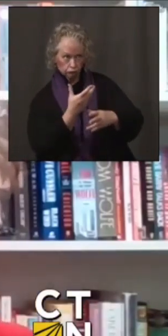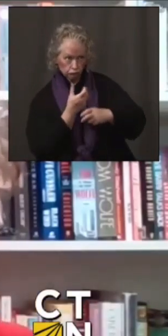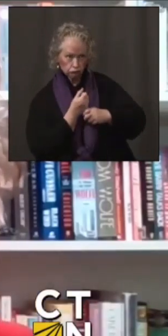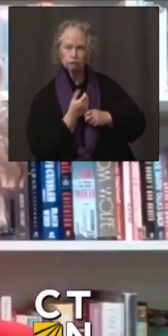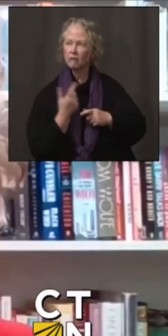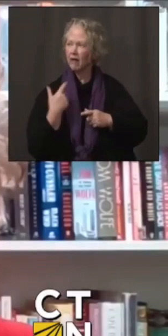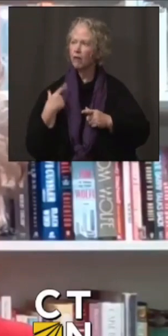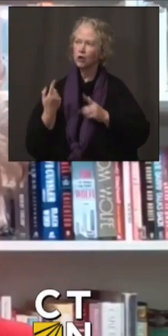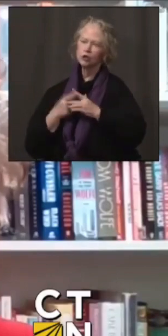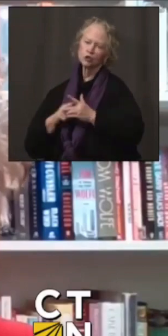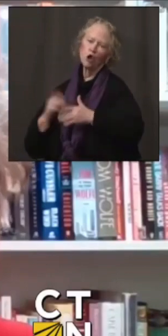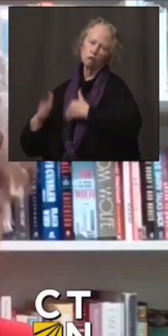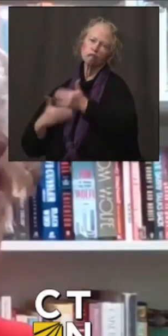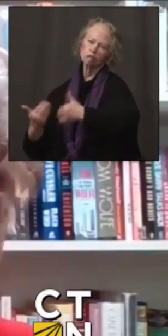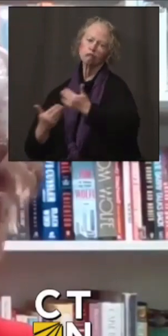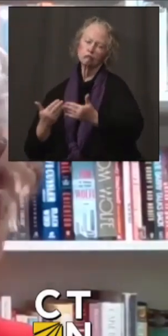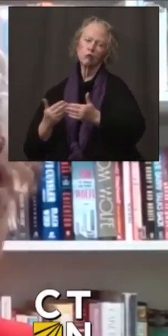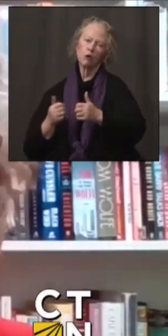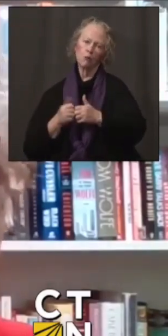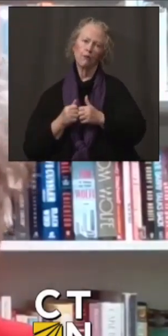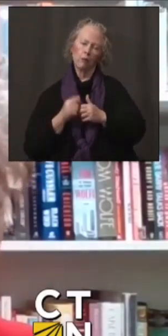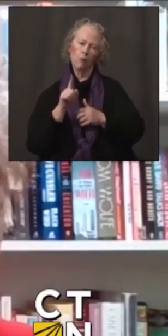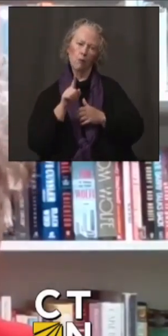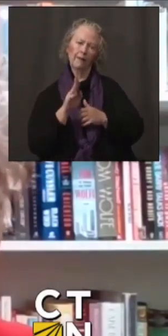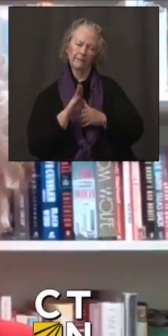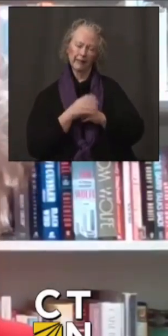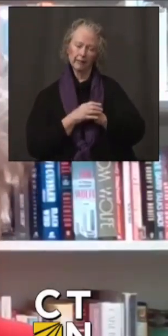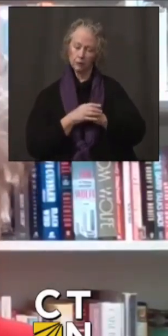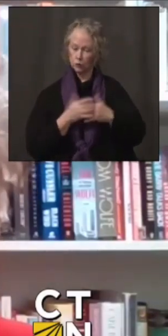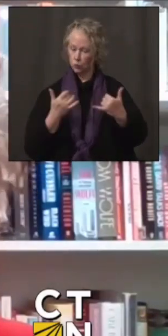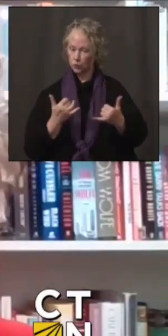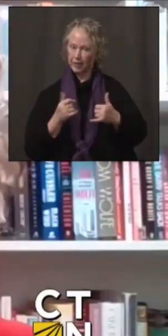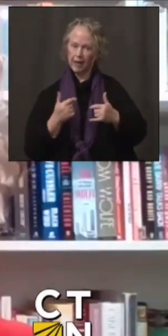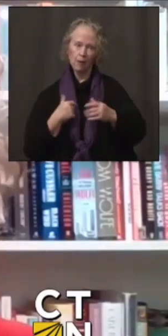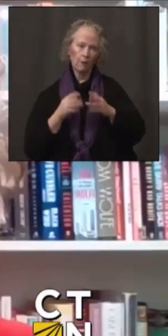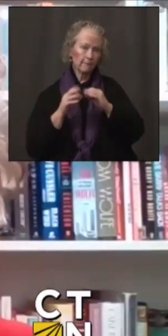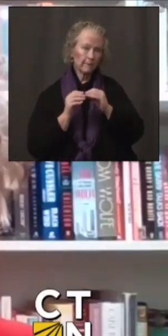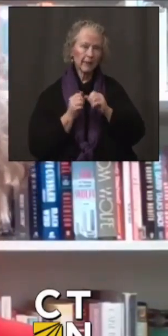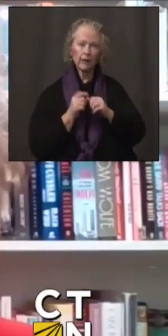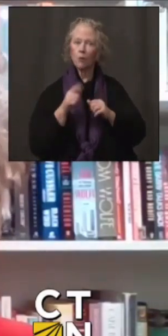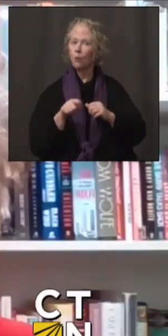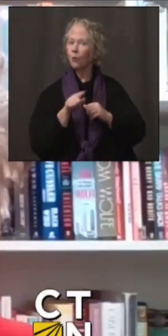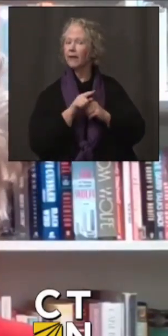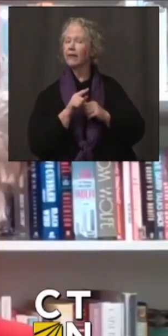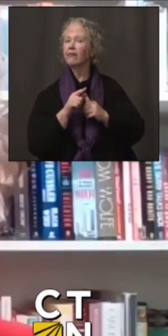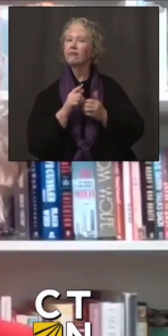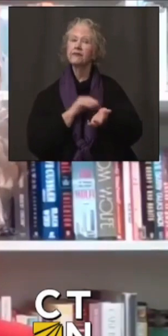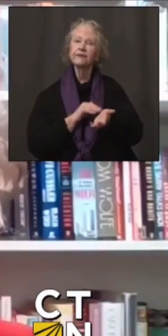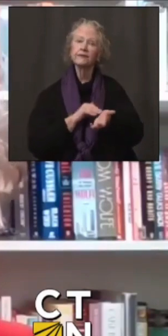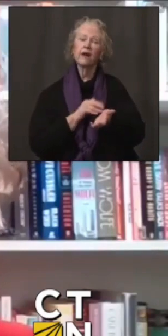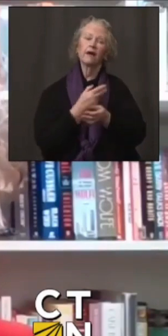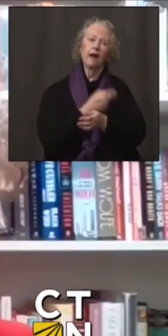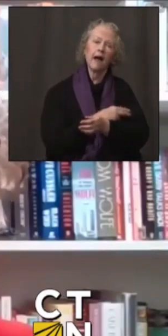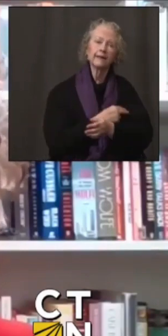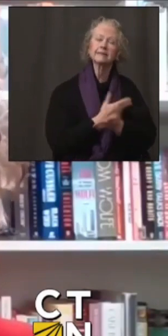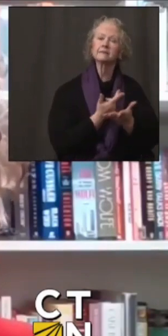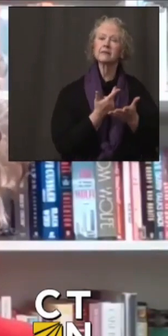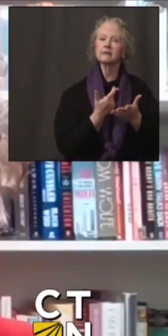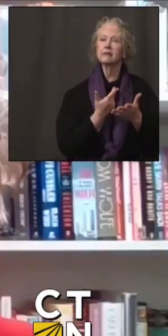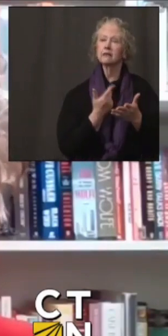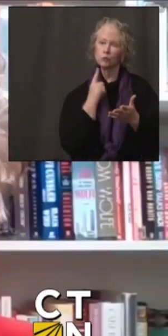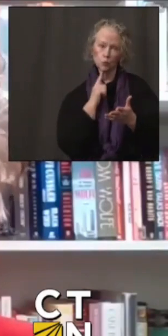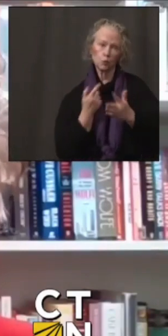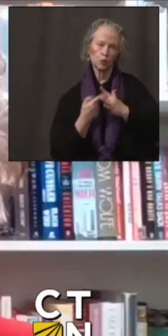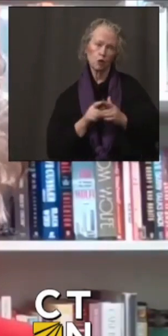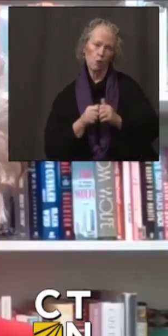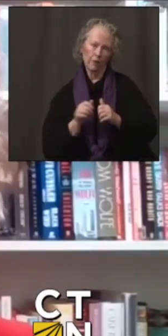populations, um, with our providers. So today we're meeting with provider groups and talking to them about, um, starting this transition. And then, um,